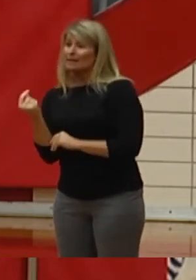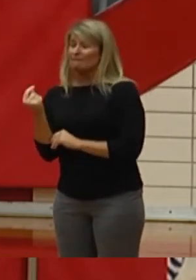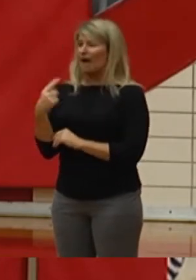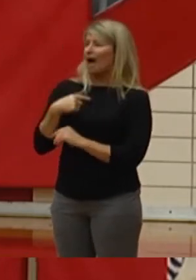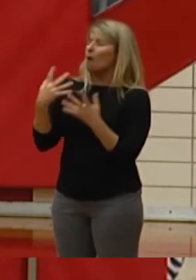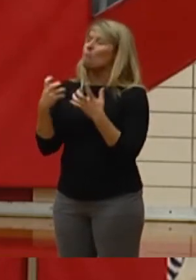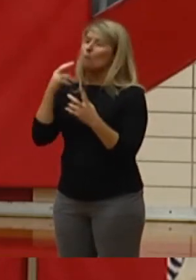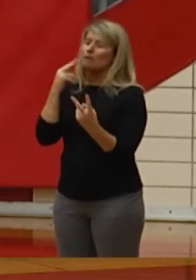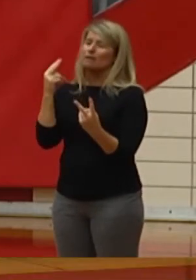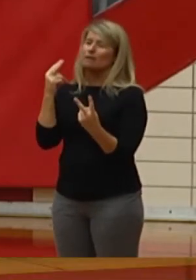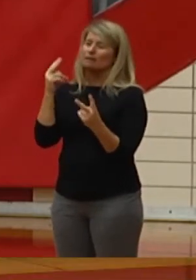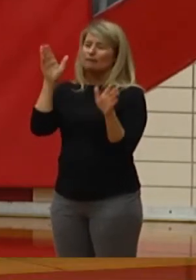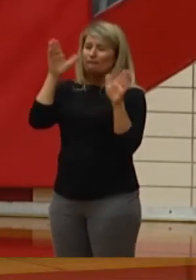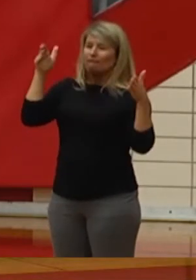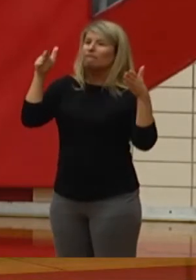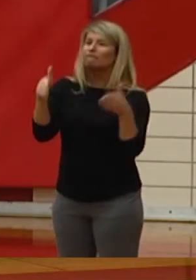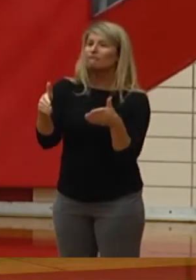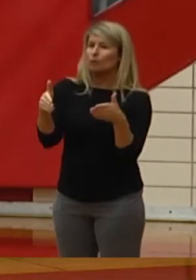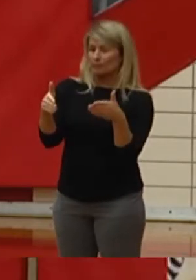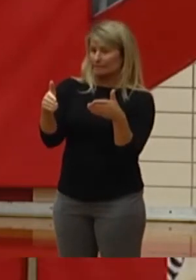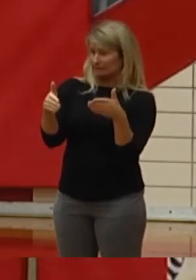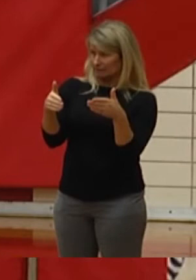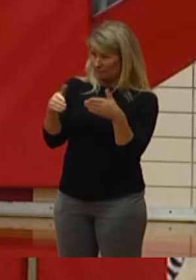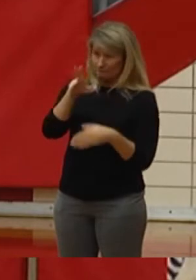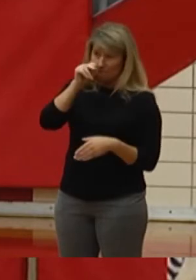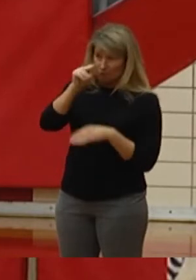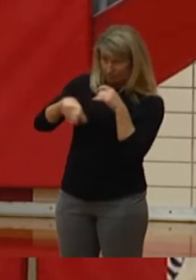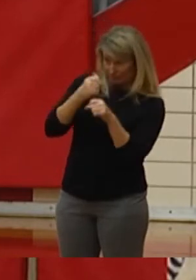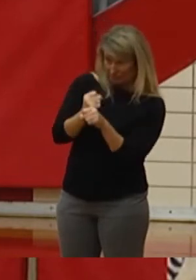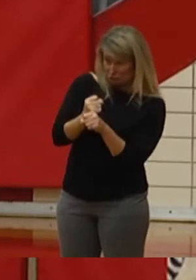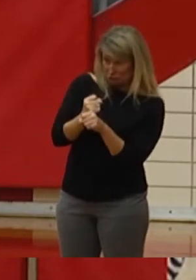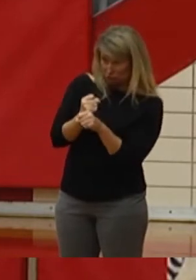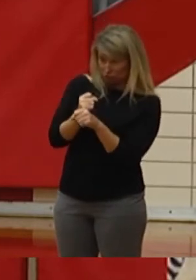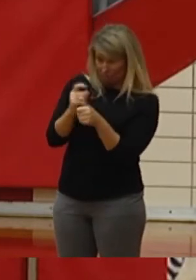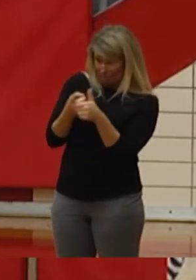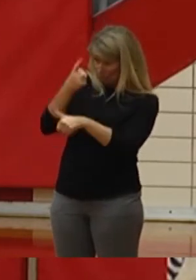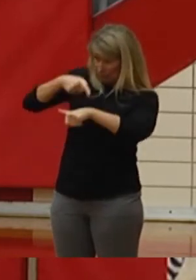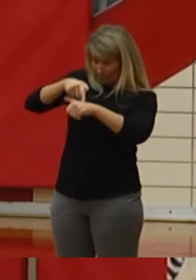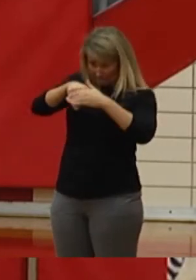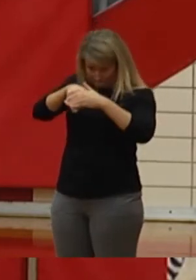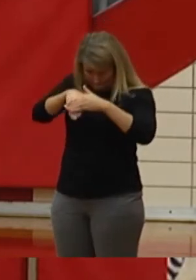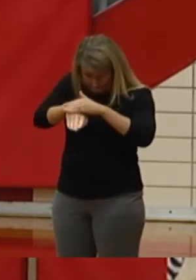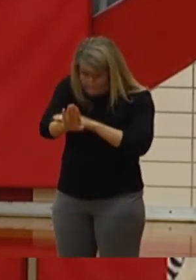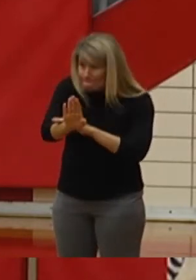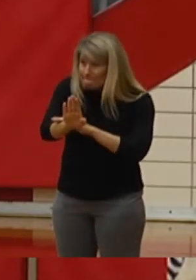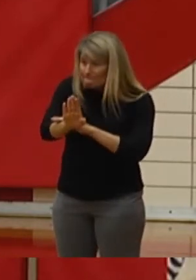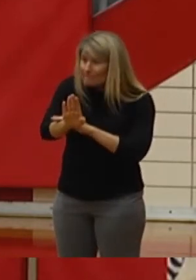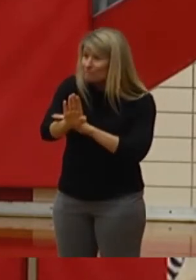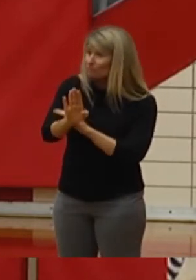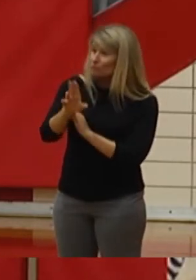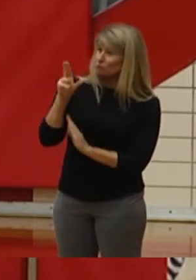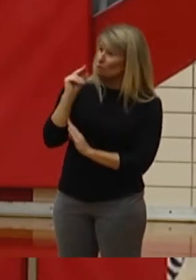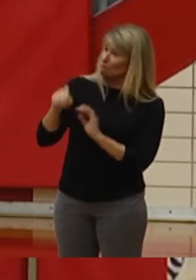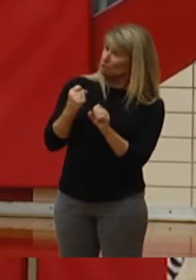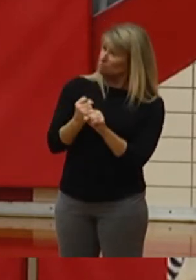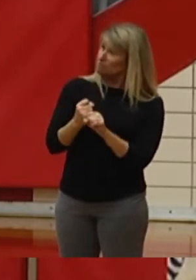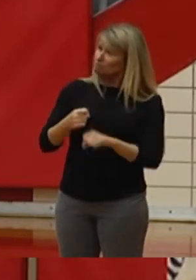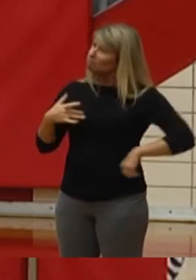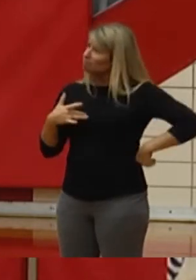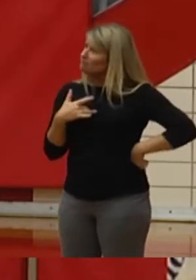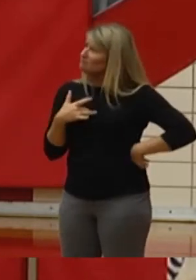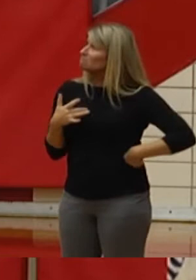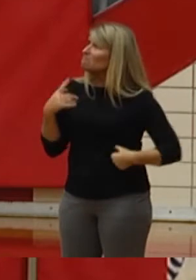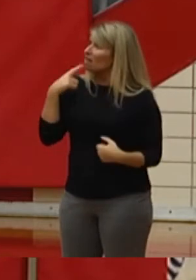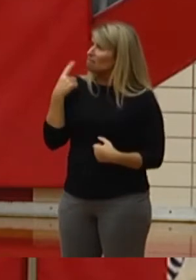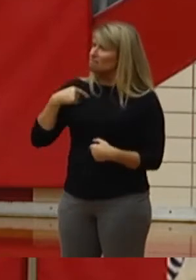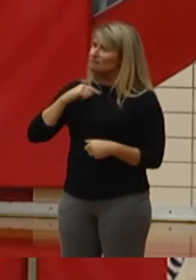gates of Moments High School four short years ago. Starting off with freshman year, I think we did pretty well, and that's